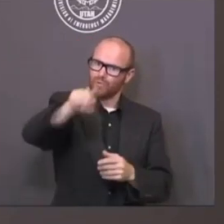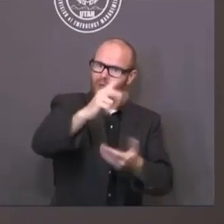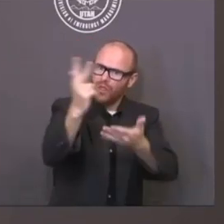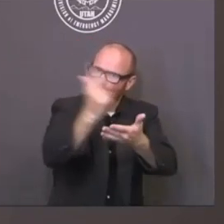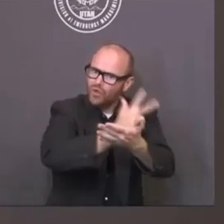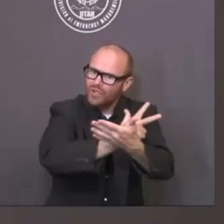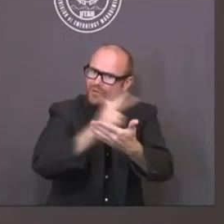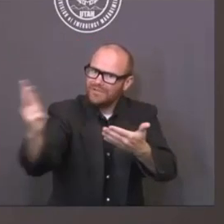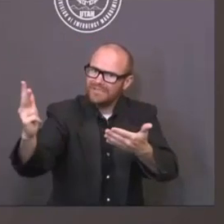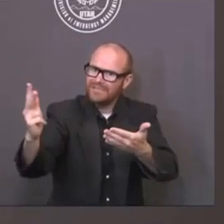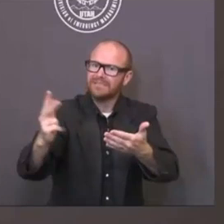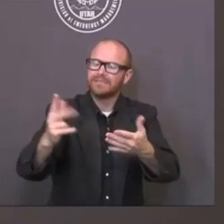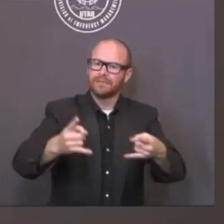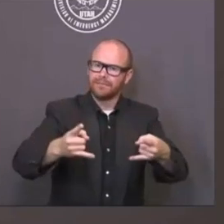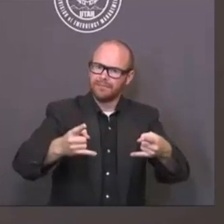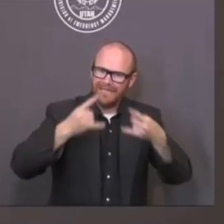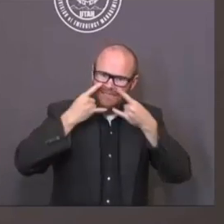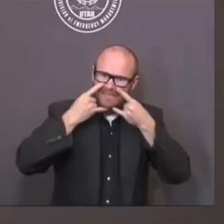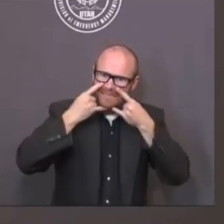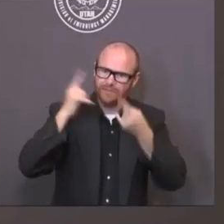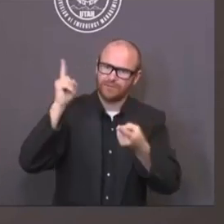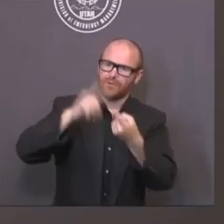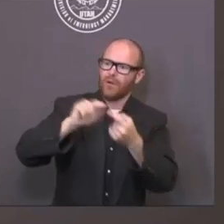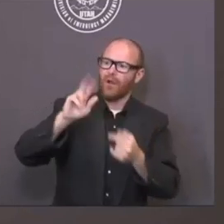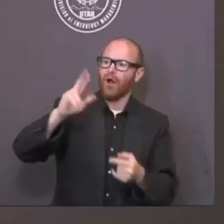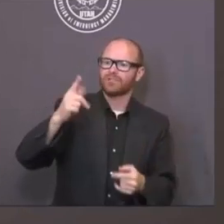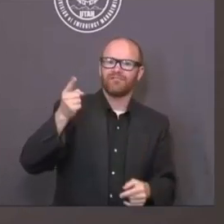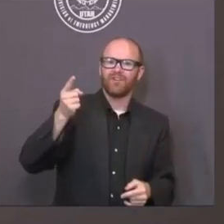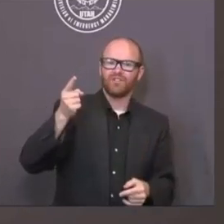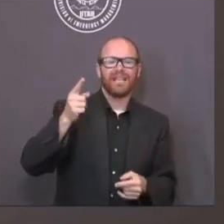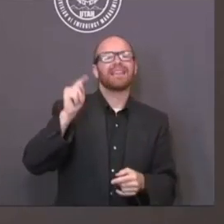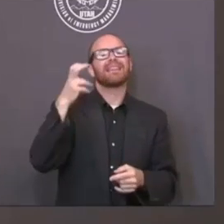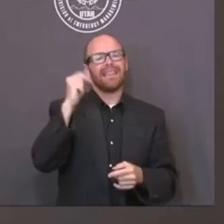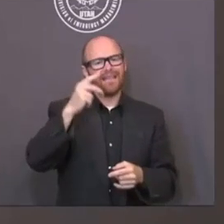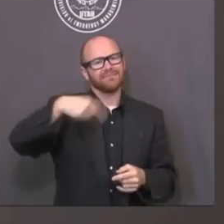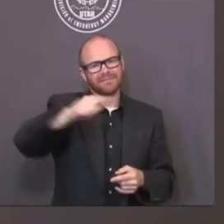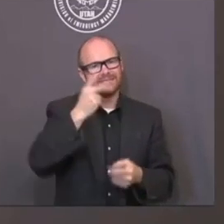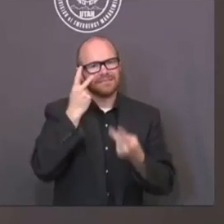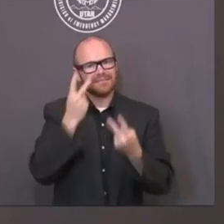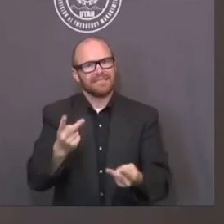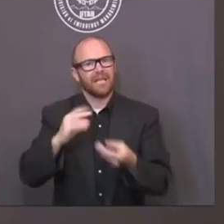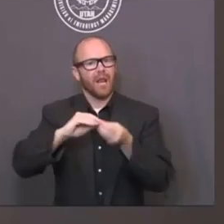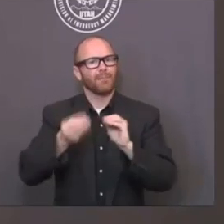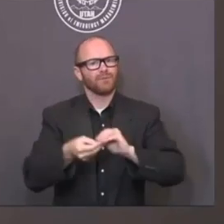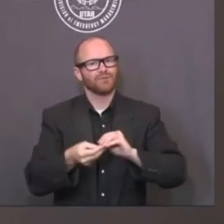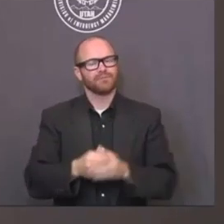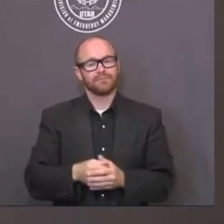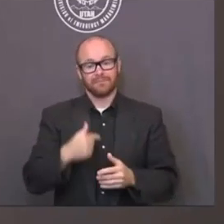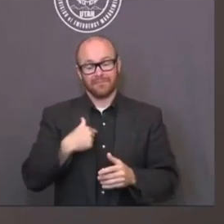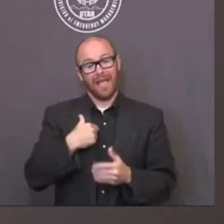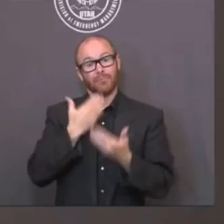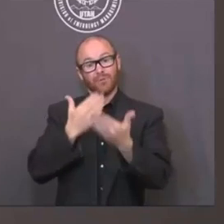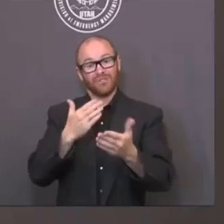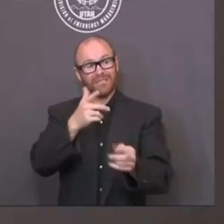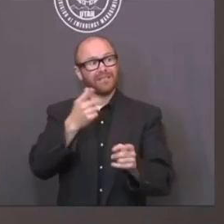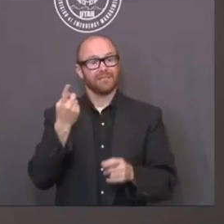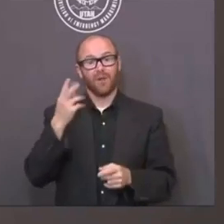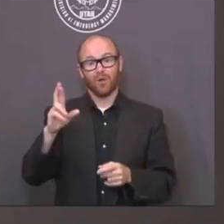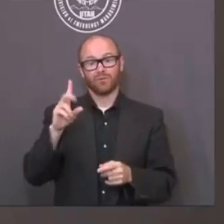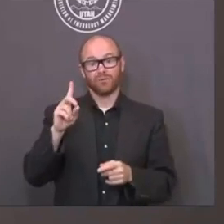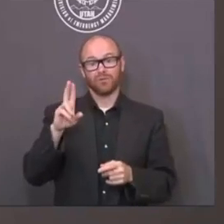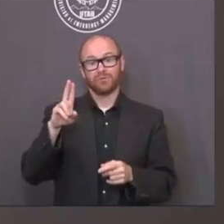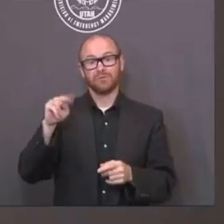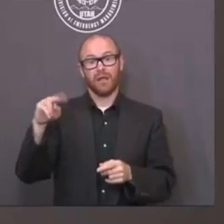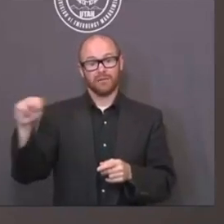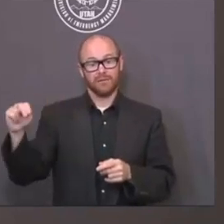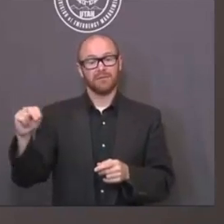appropriate times when we cannot social distance. And let's see what the numbers end up being then. I appreciate the fact that Dr. Dunn has indicated that it does